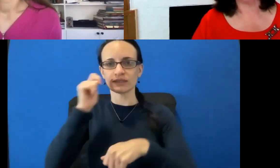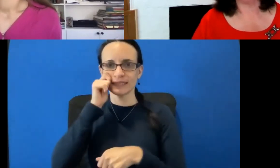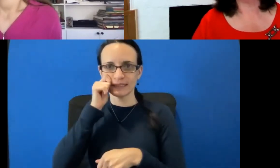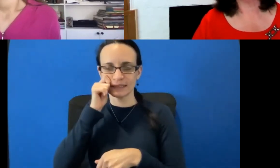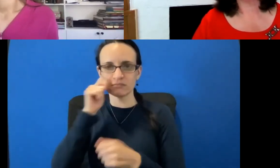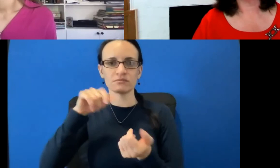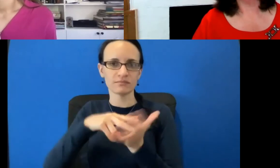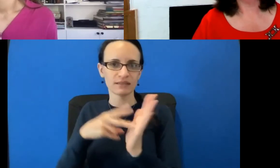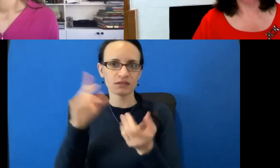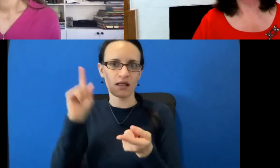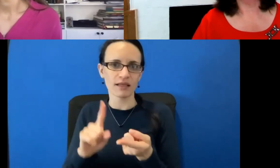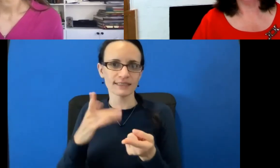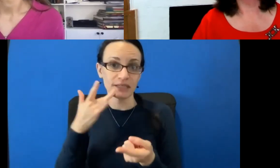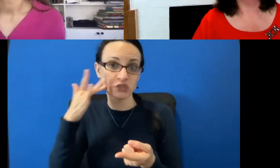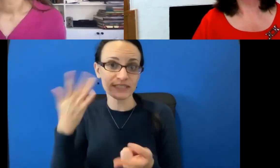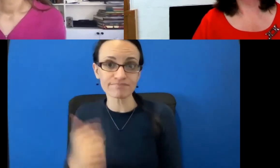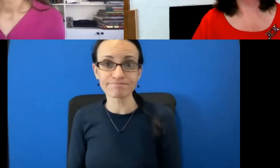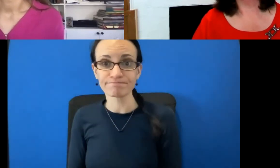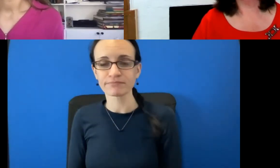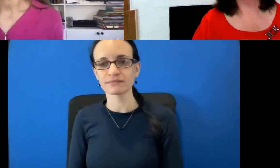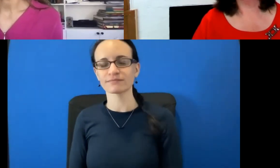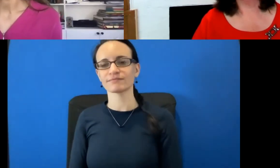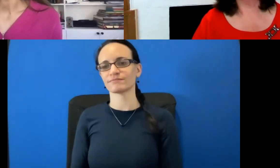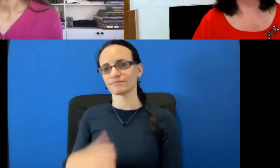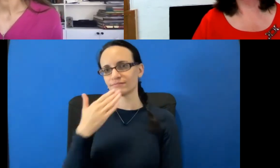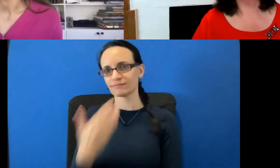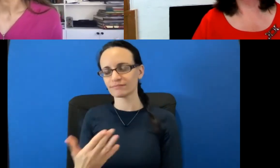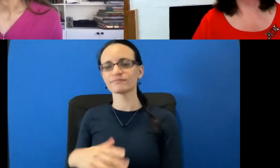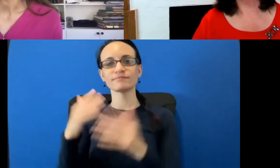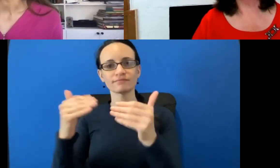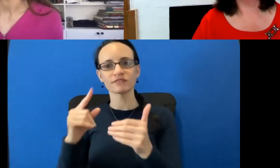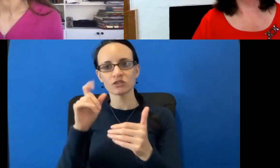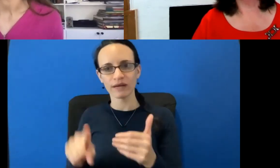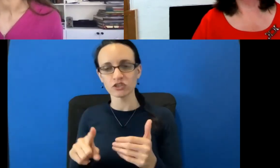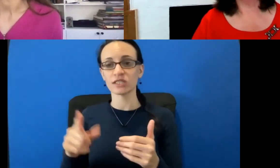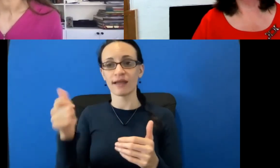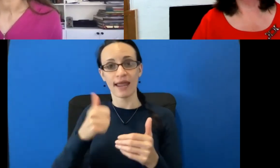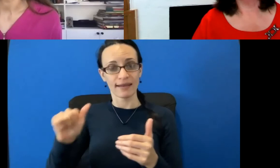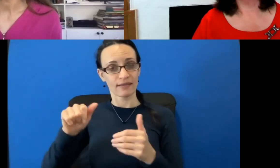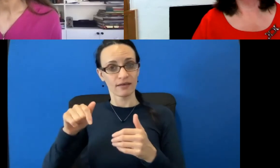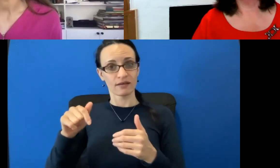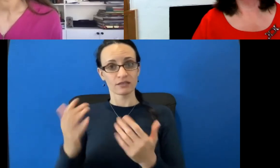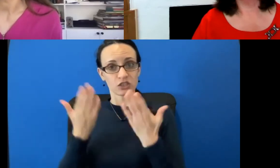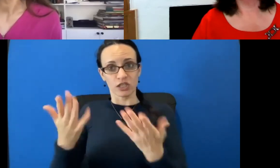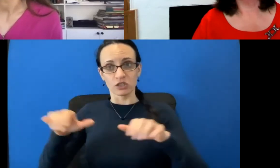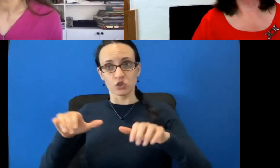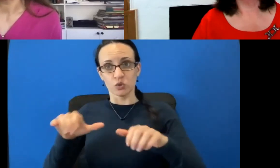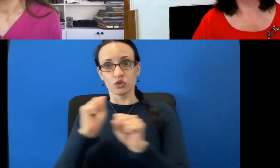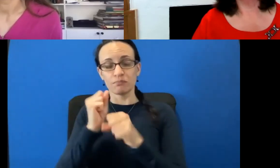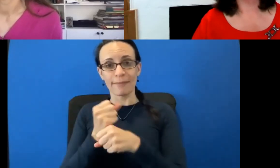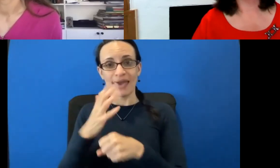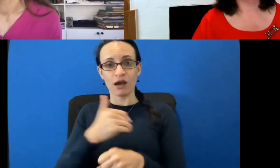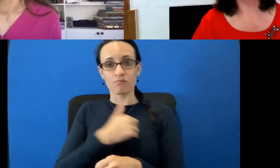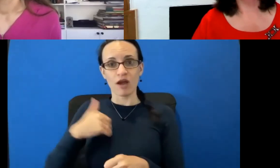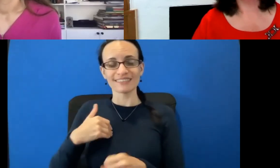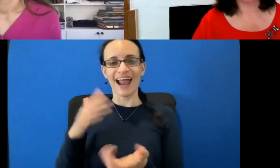bacteria. Thank you. Someone wants to know if there's anything she can do to make her breasts less dense.